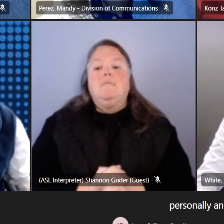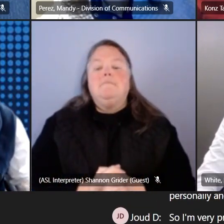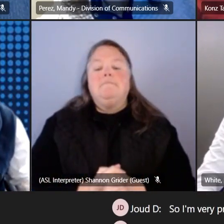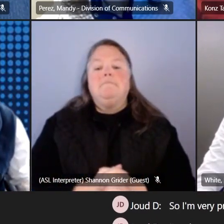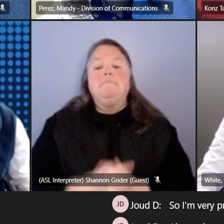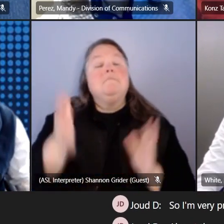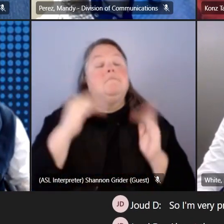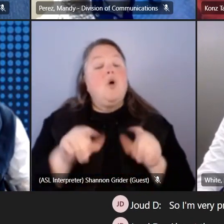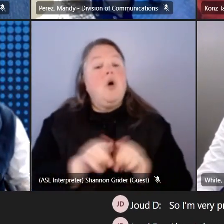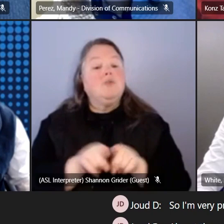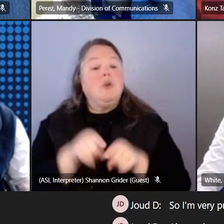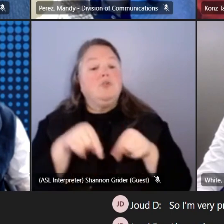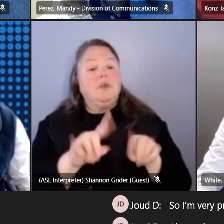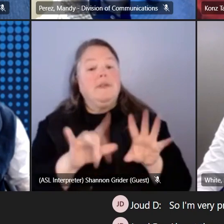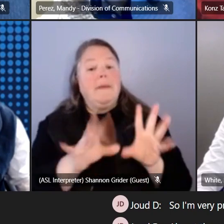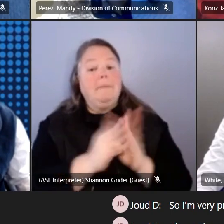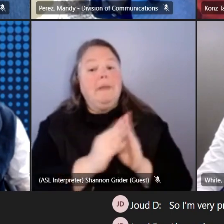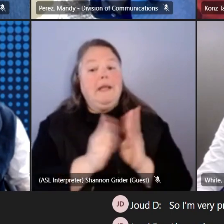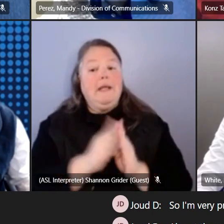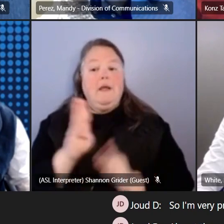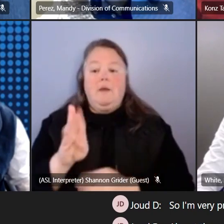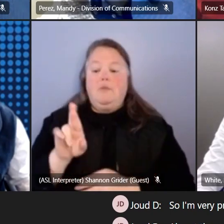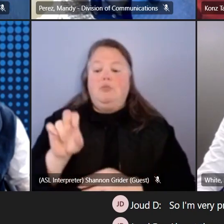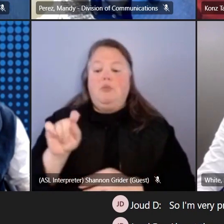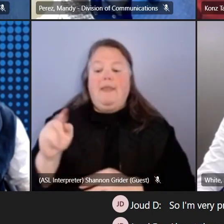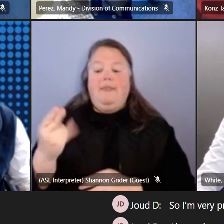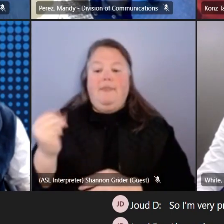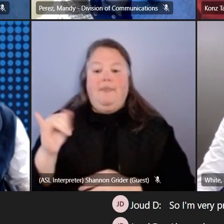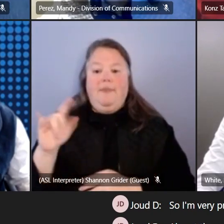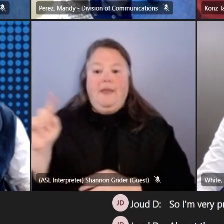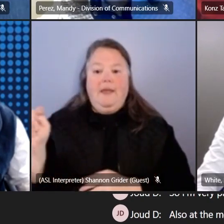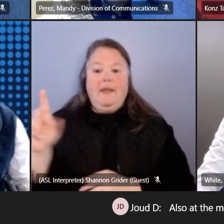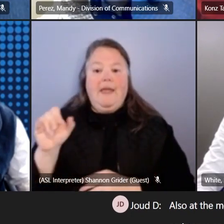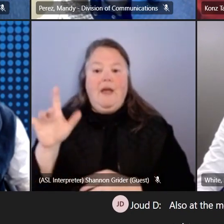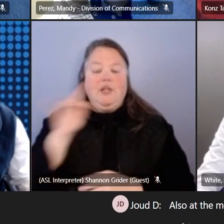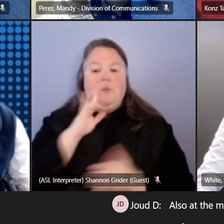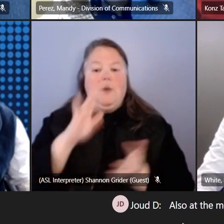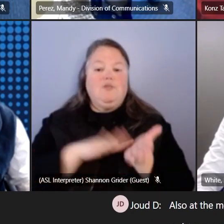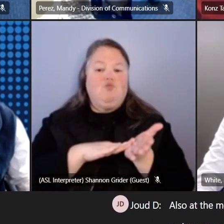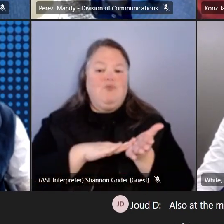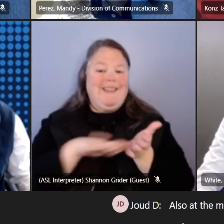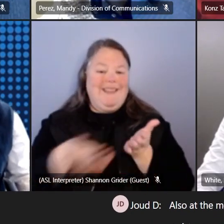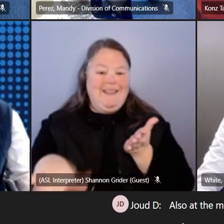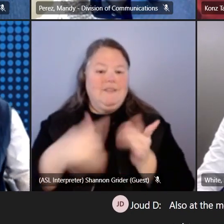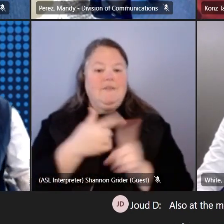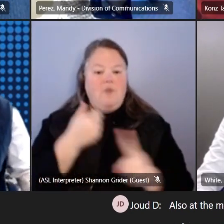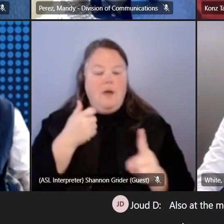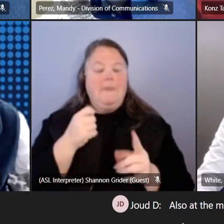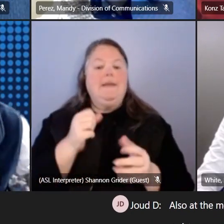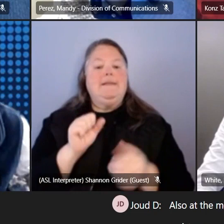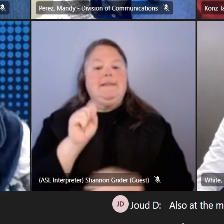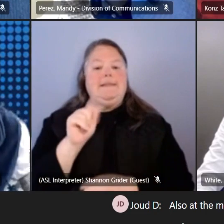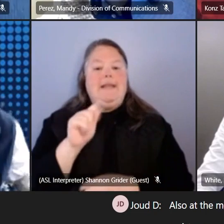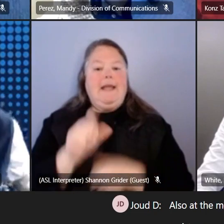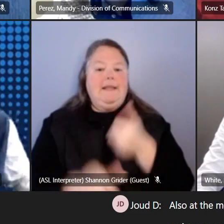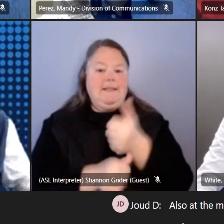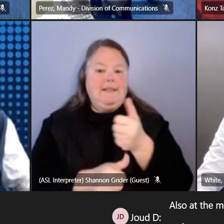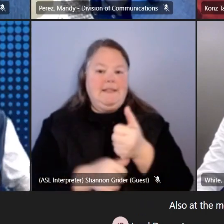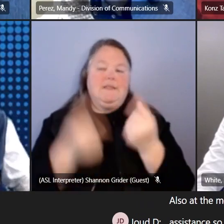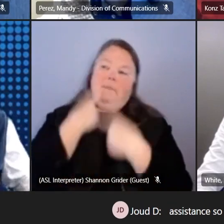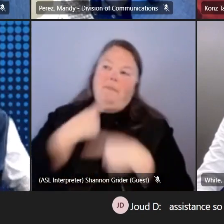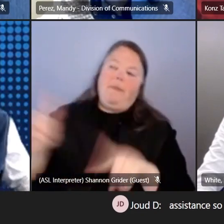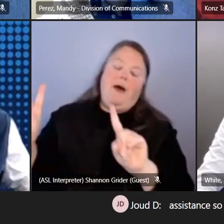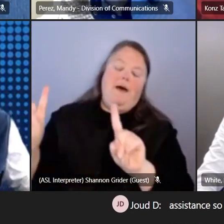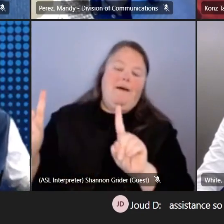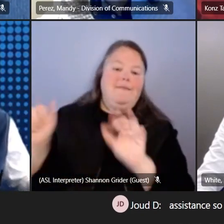Also at the meeting, Brethet County was released from state assistance. So they are finally on their own, which that was a very,